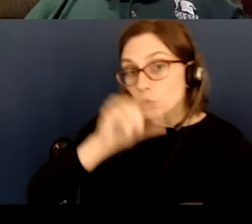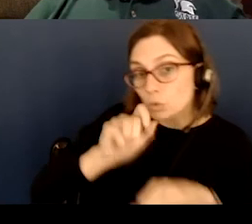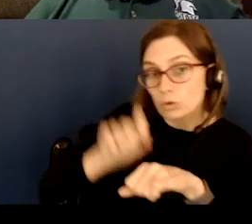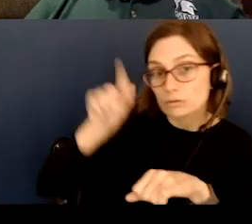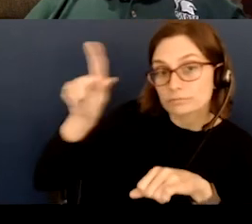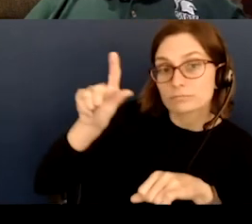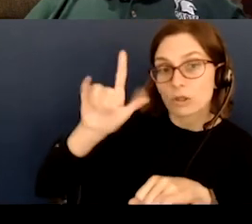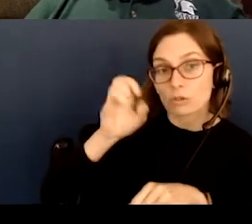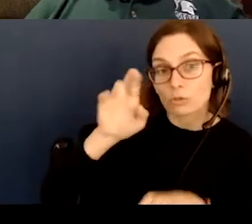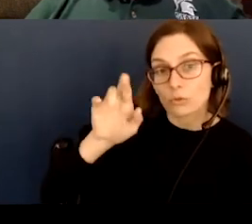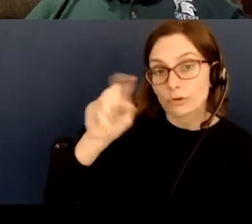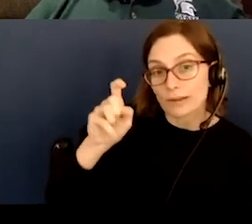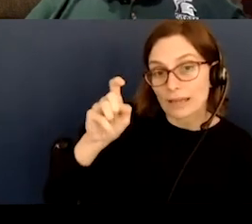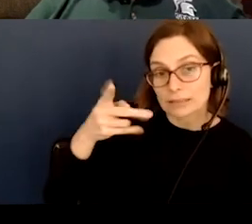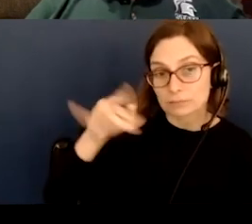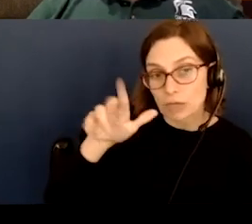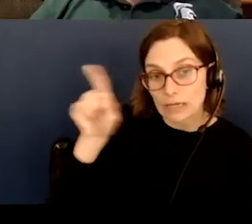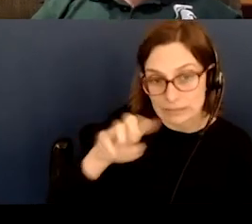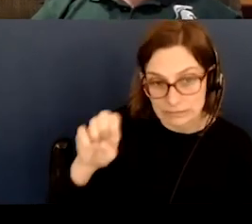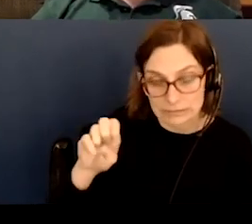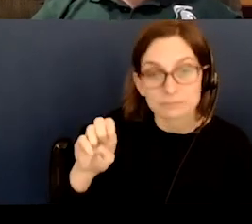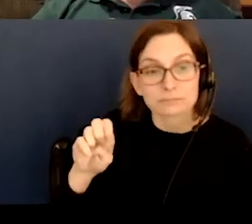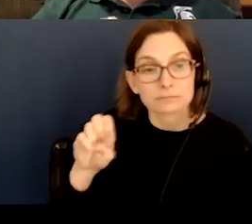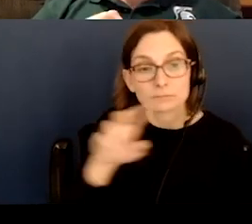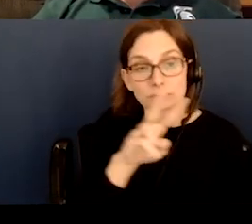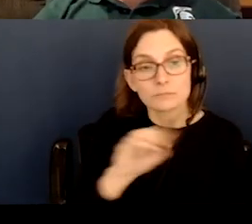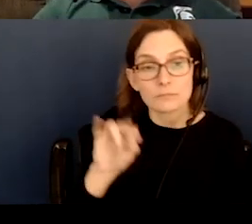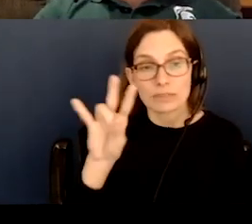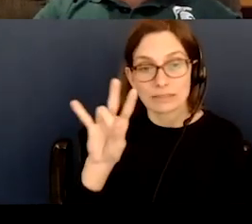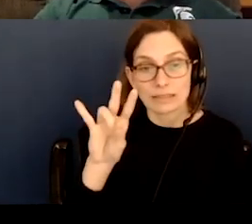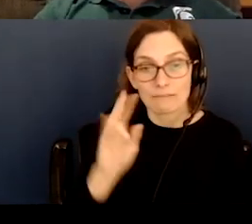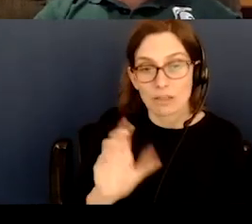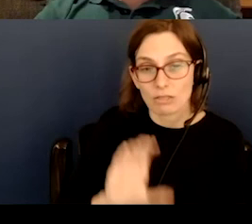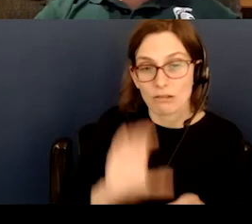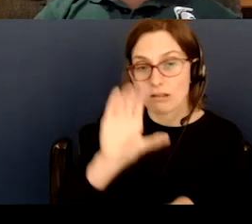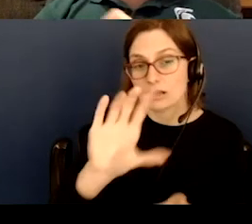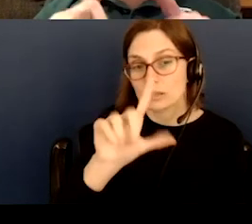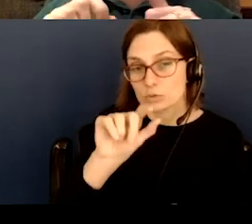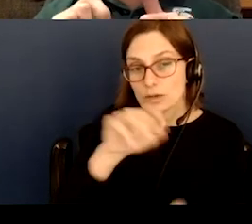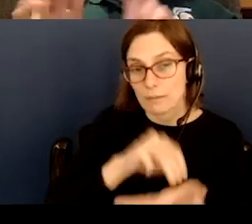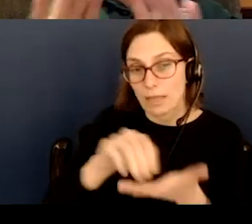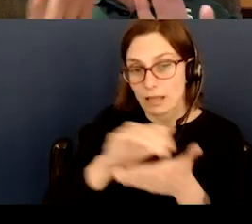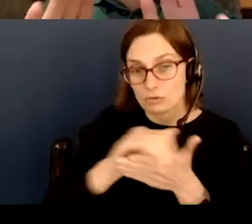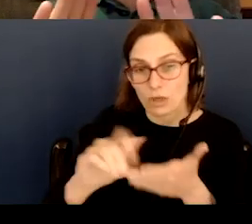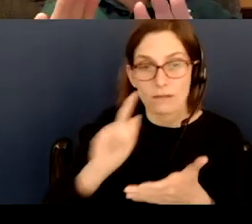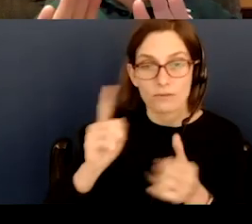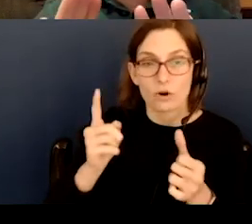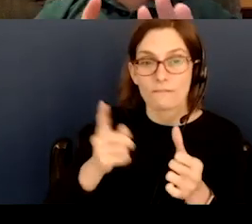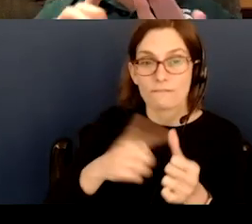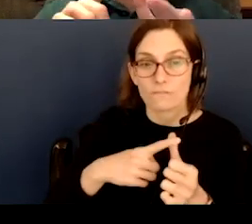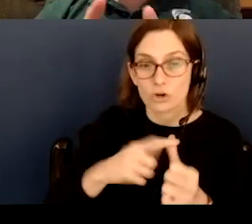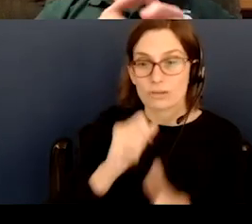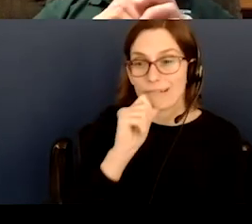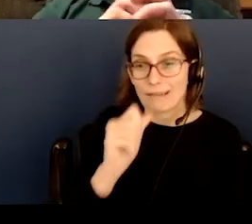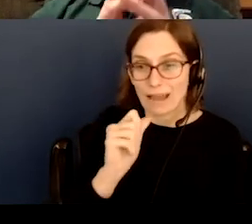X prize. They, in 2007, they offered $20 million for the first non-governmental